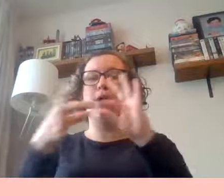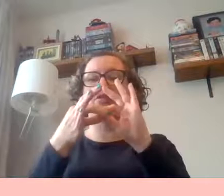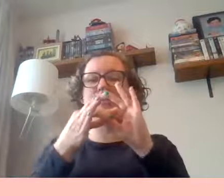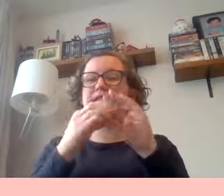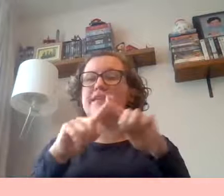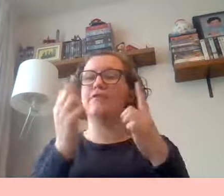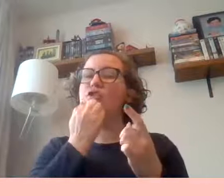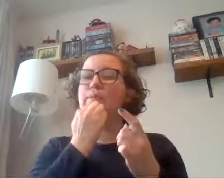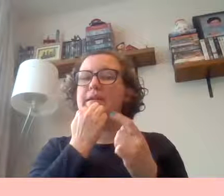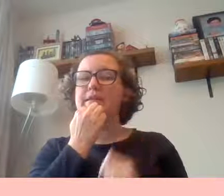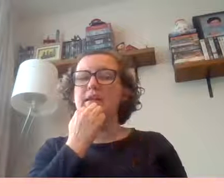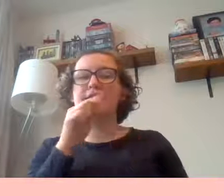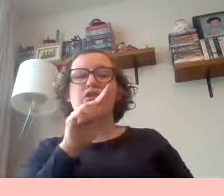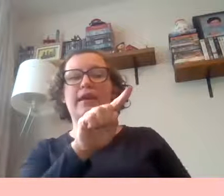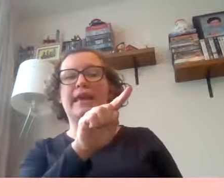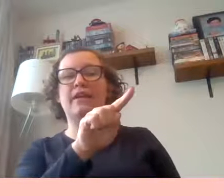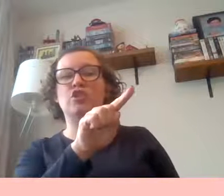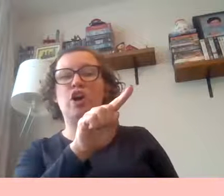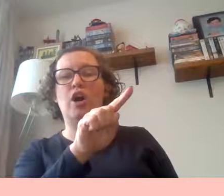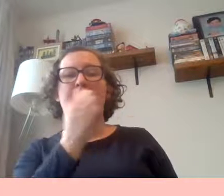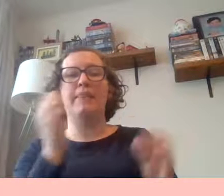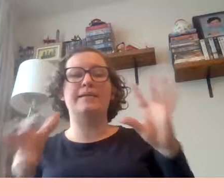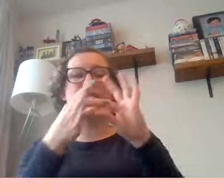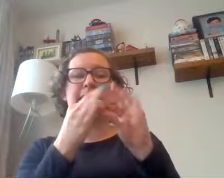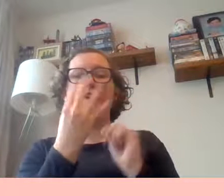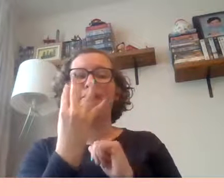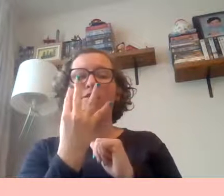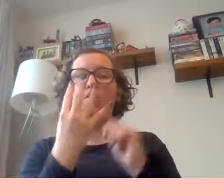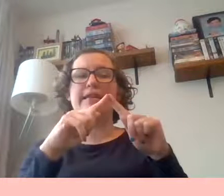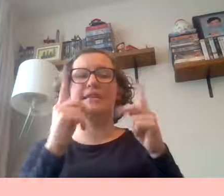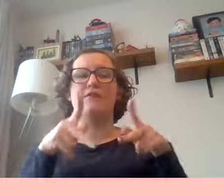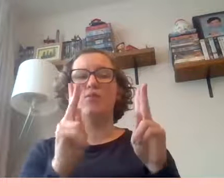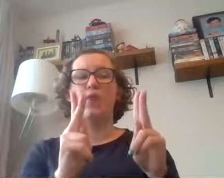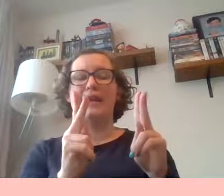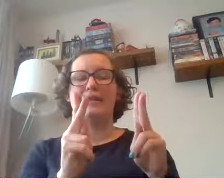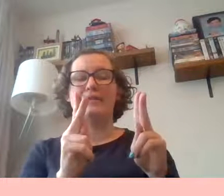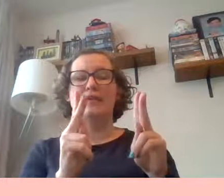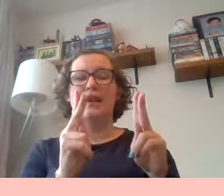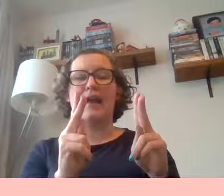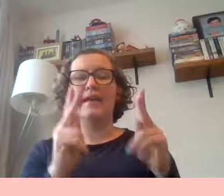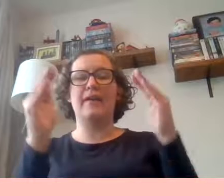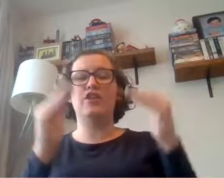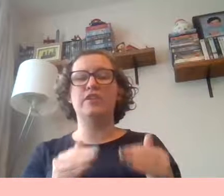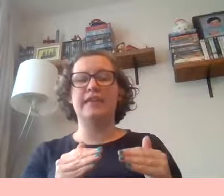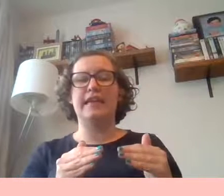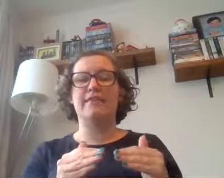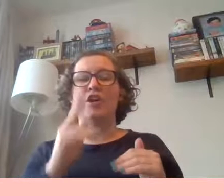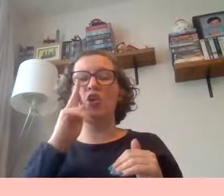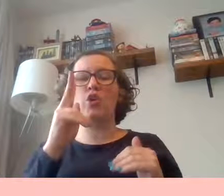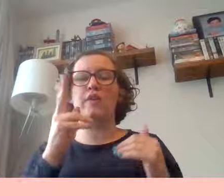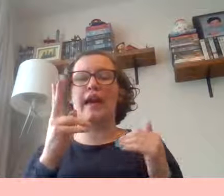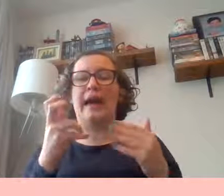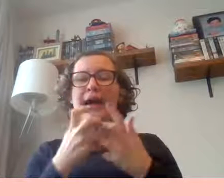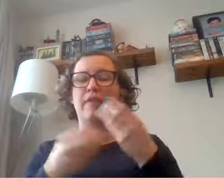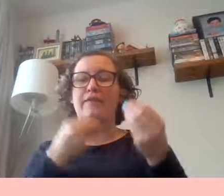your bonds to different numbers so look here at the top there's making four in different ways okay and then underneath